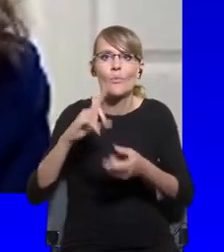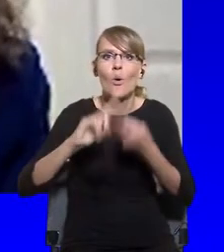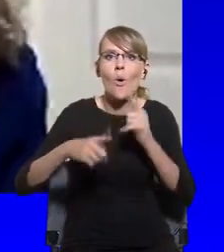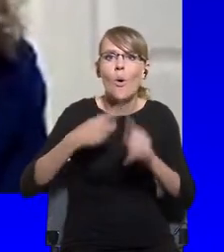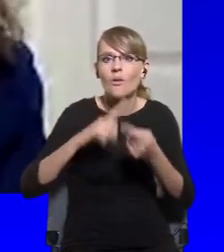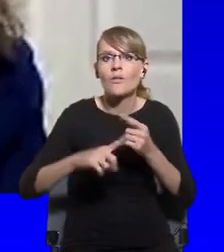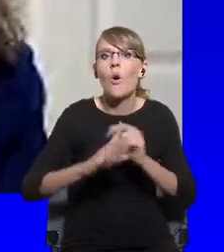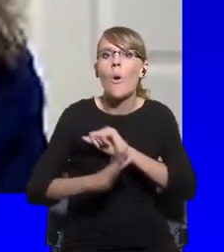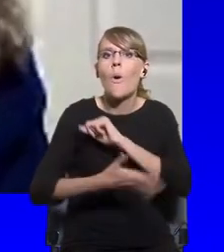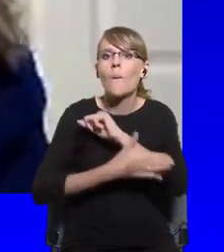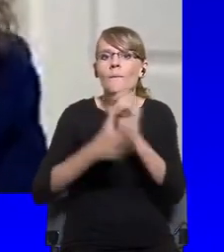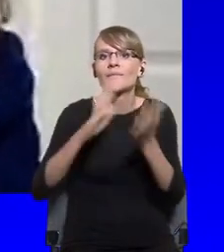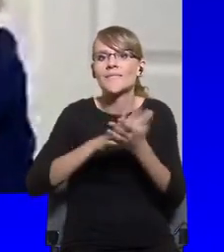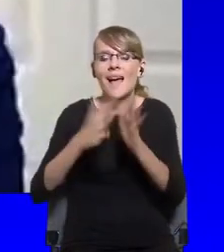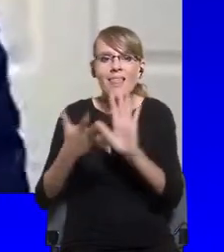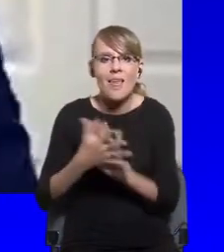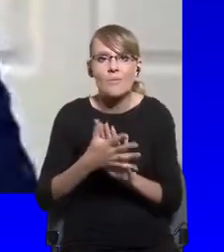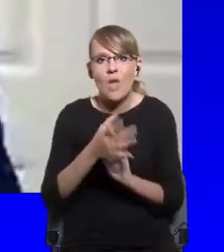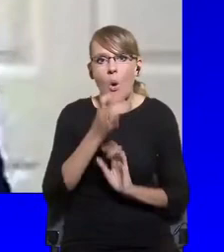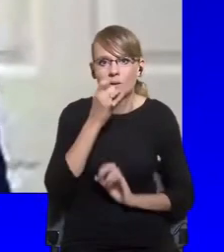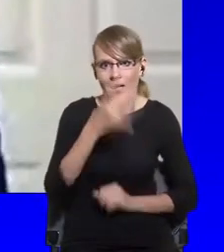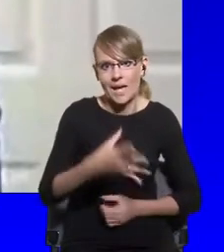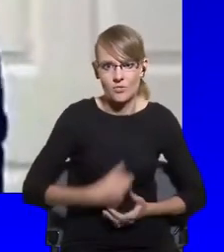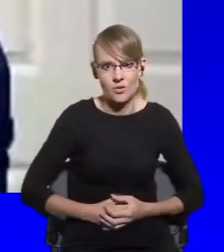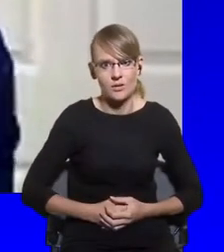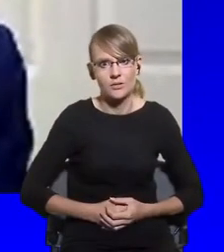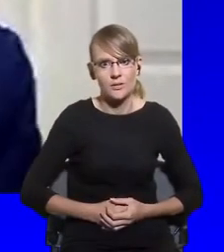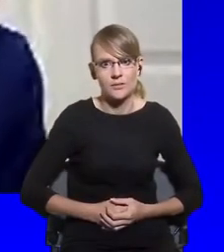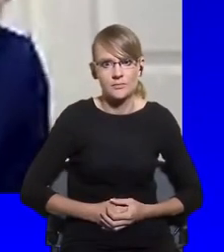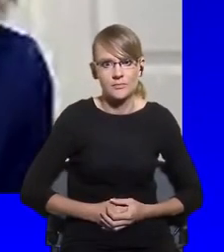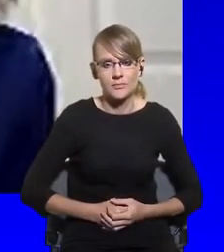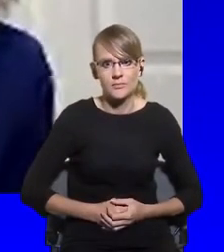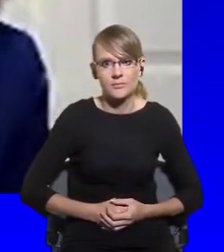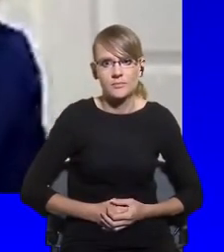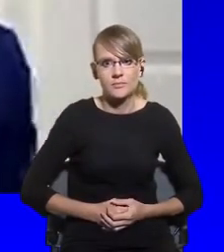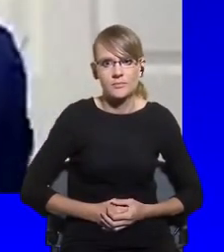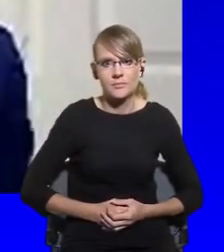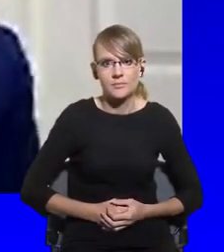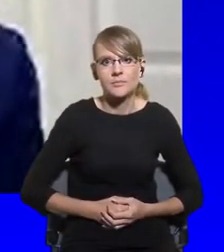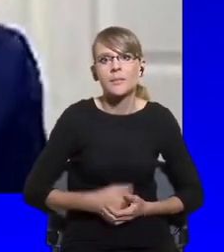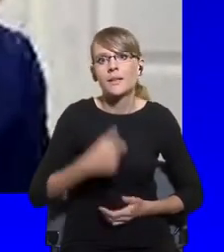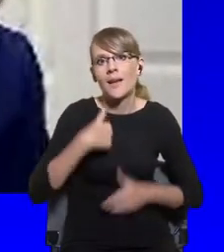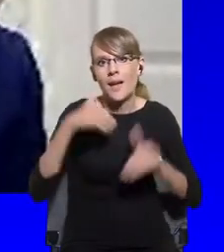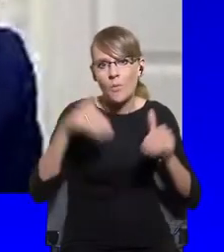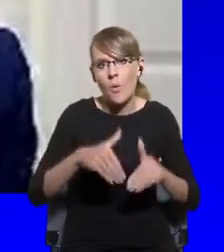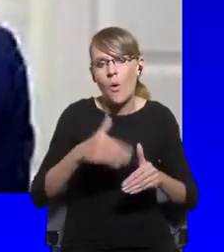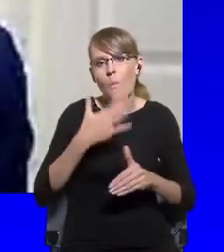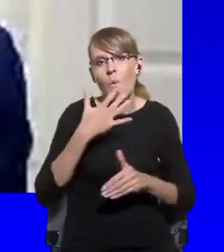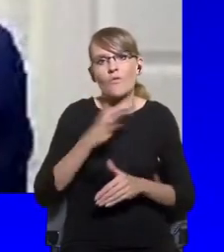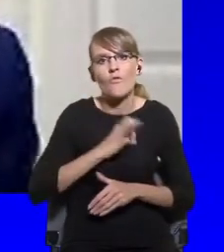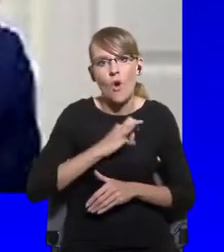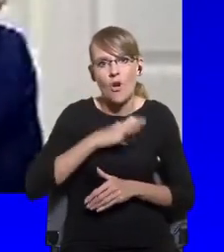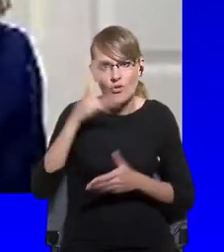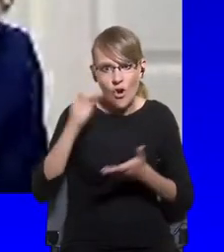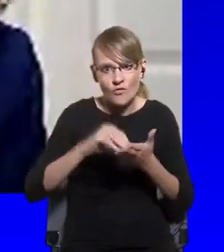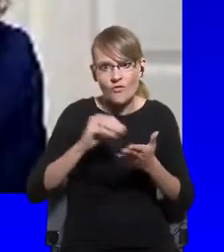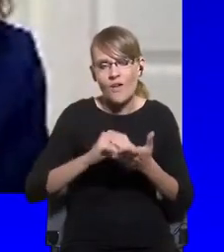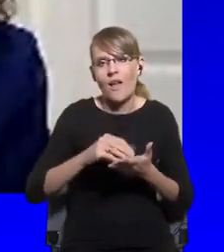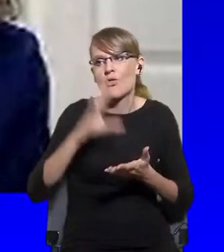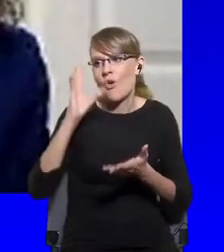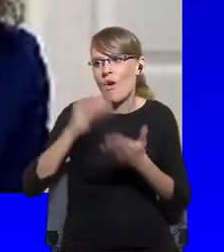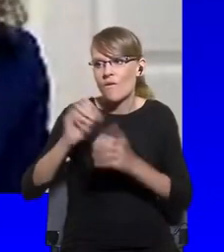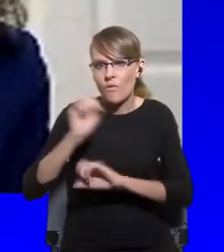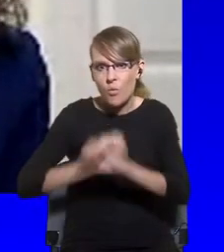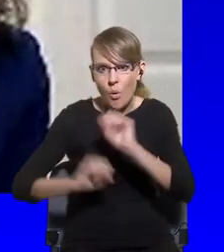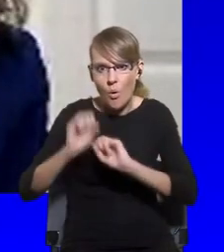Well, in Italy, I will, I can speak from my own experience in this country, at least, I think there were three major really issues